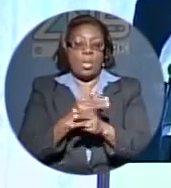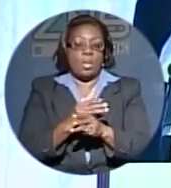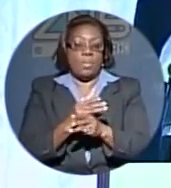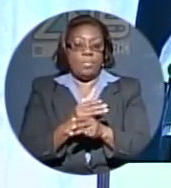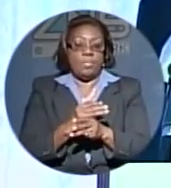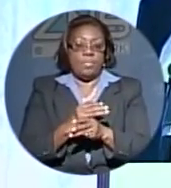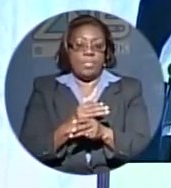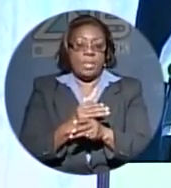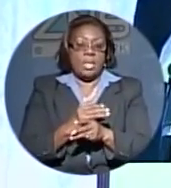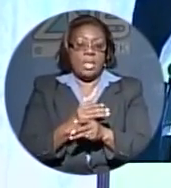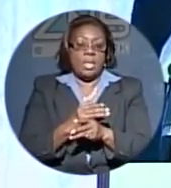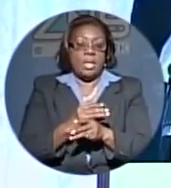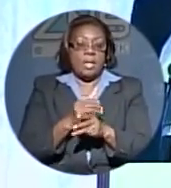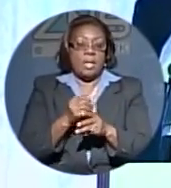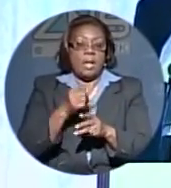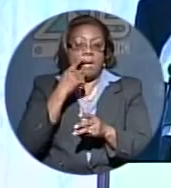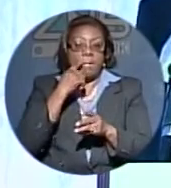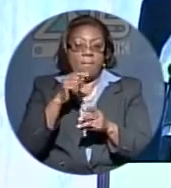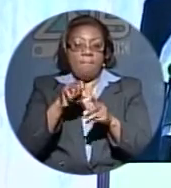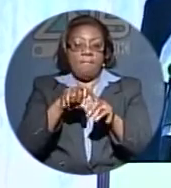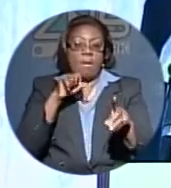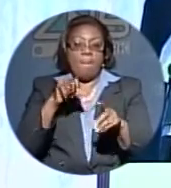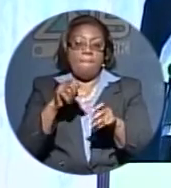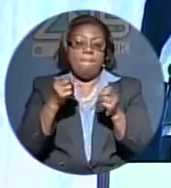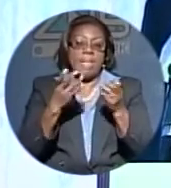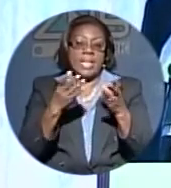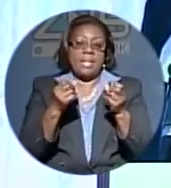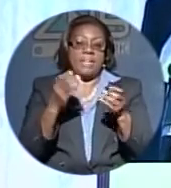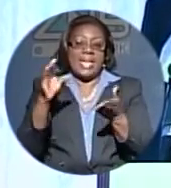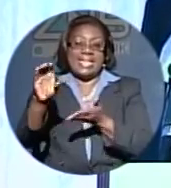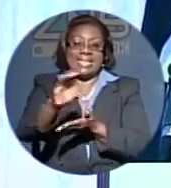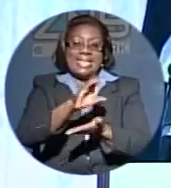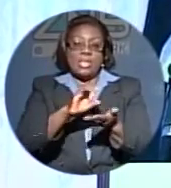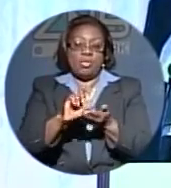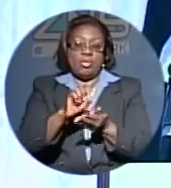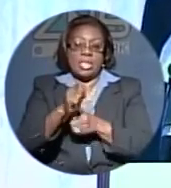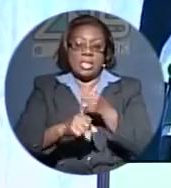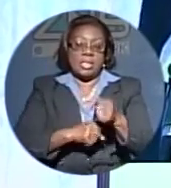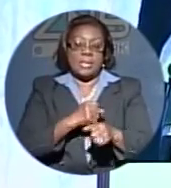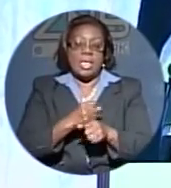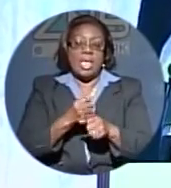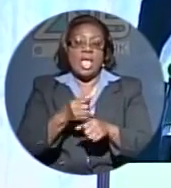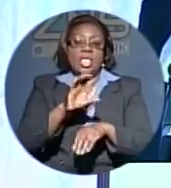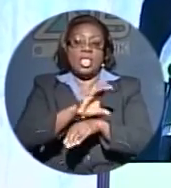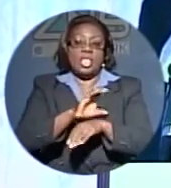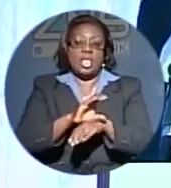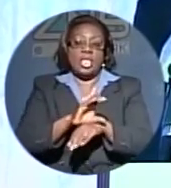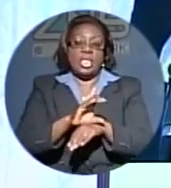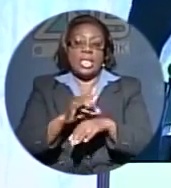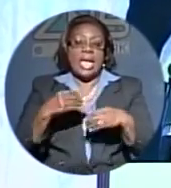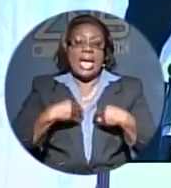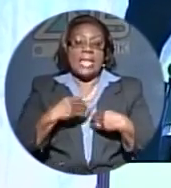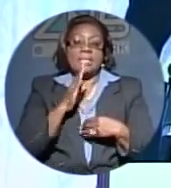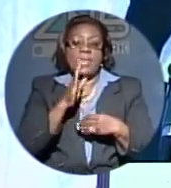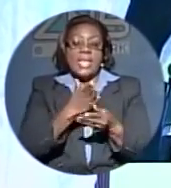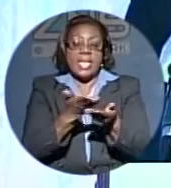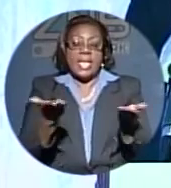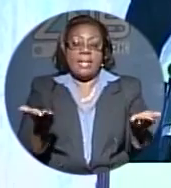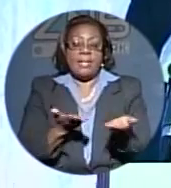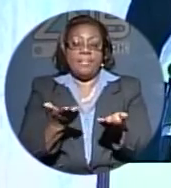For many, many centuries, the church has been here